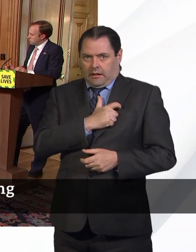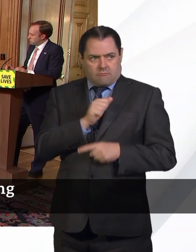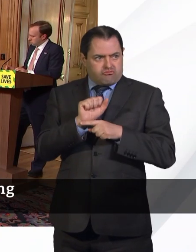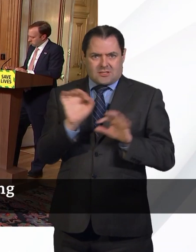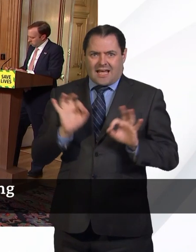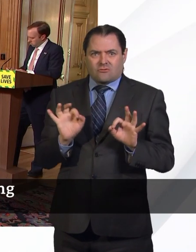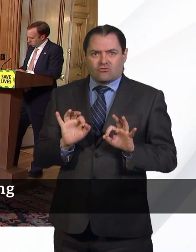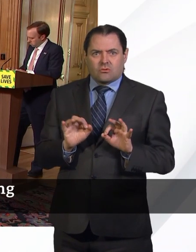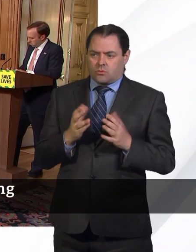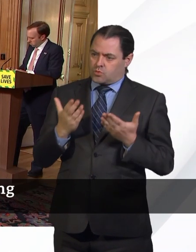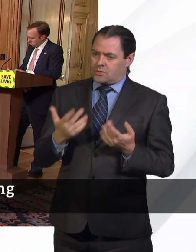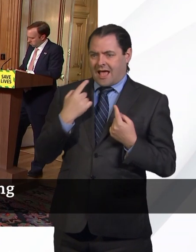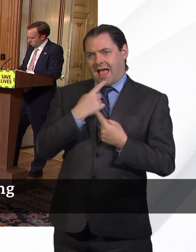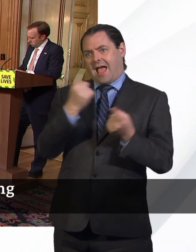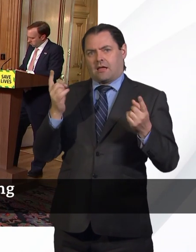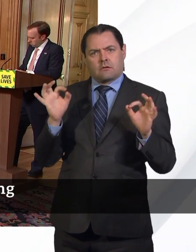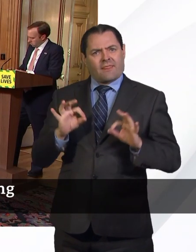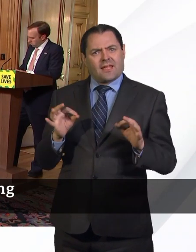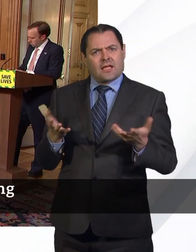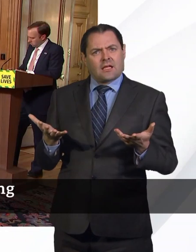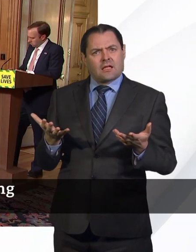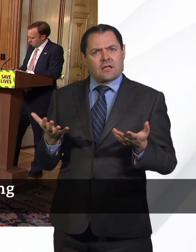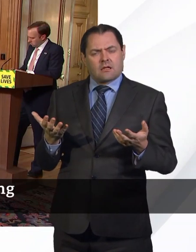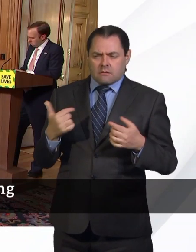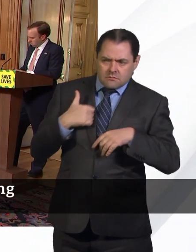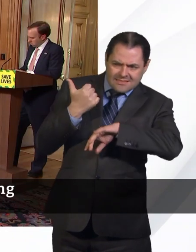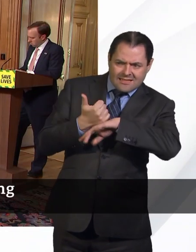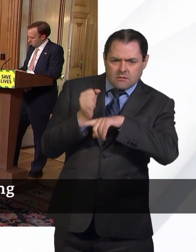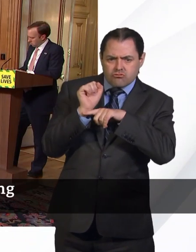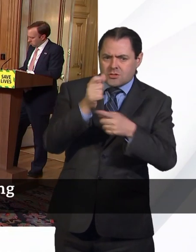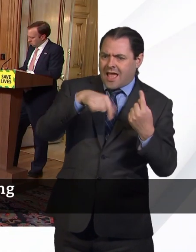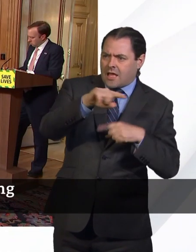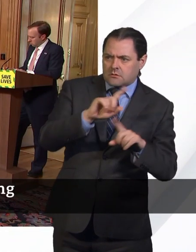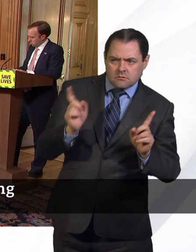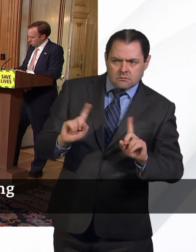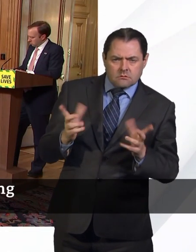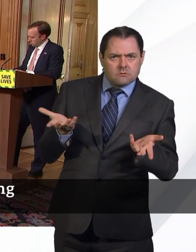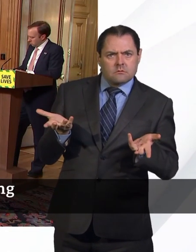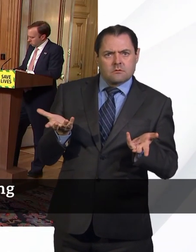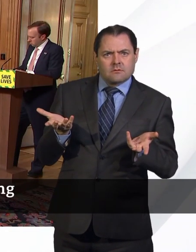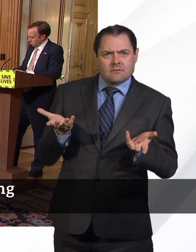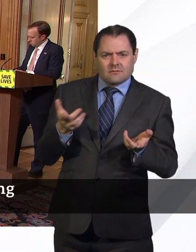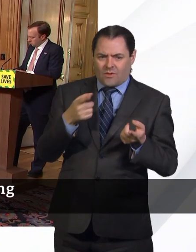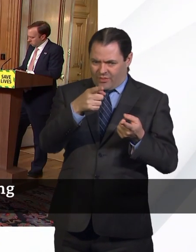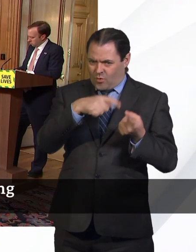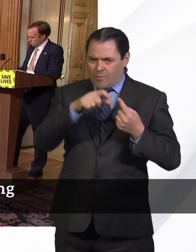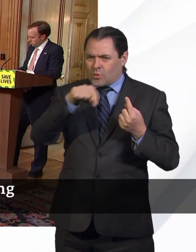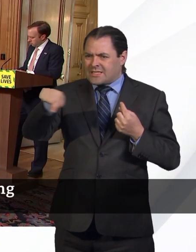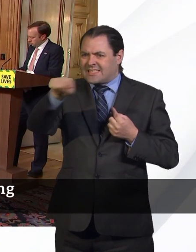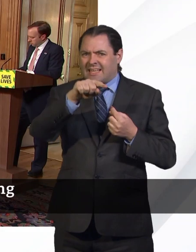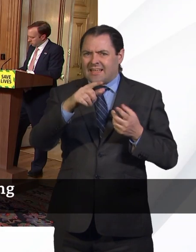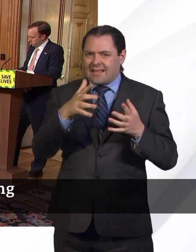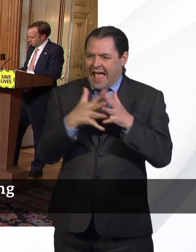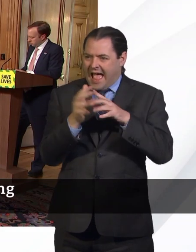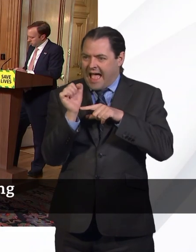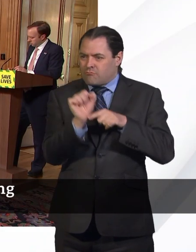no measures announced today, as we had expected, perhaps to be put in place to protect them. Can you say anything to these communities? And if not, can you give